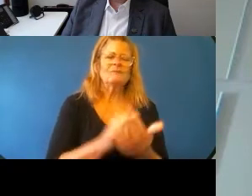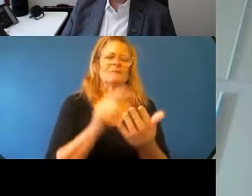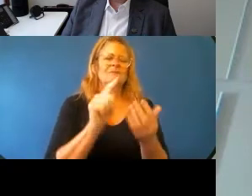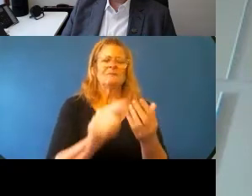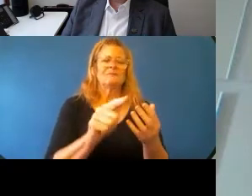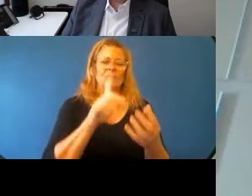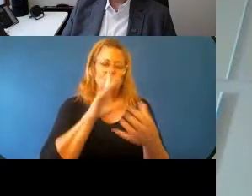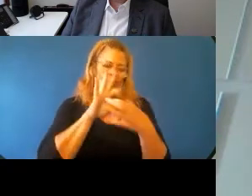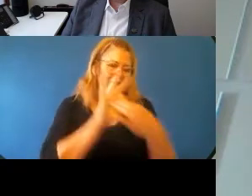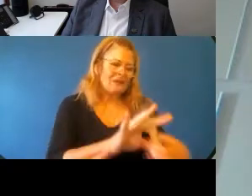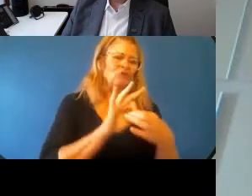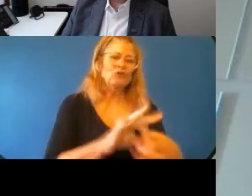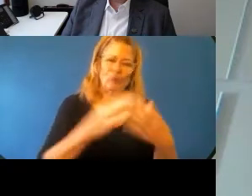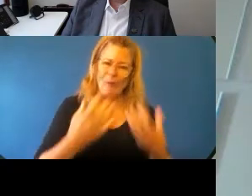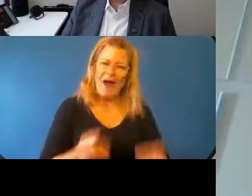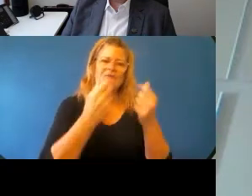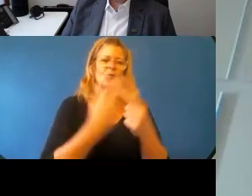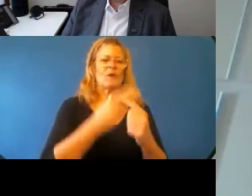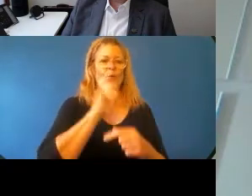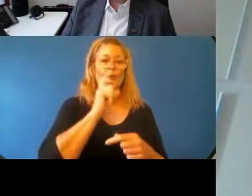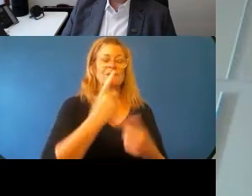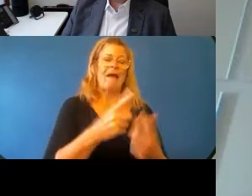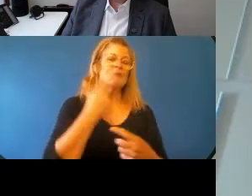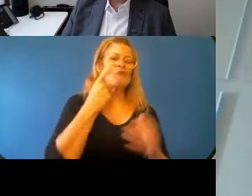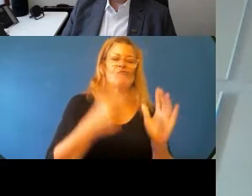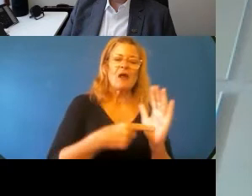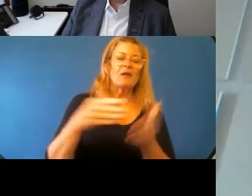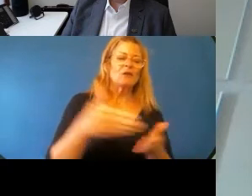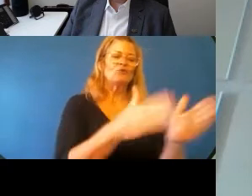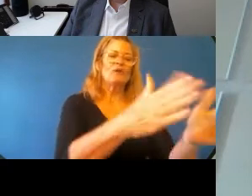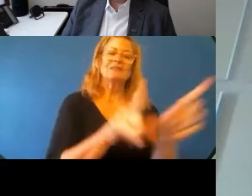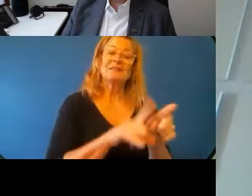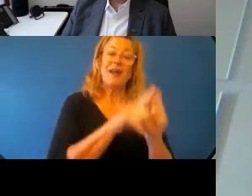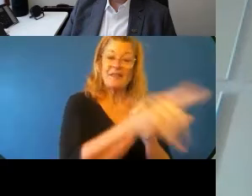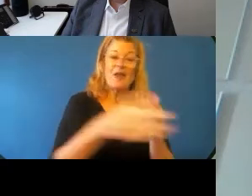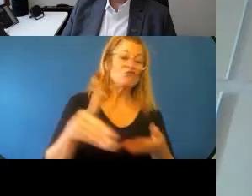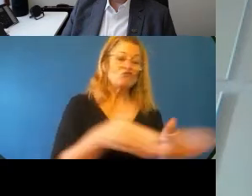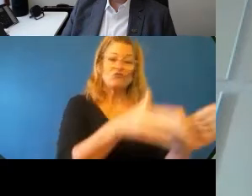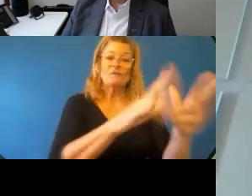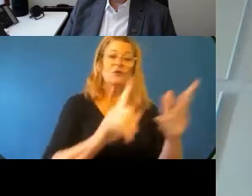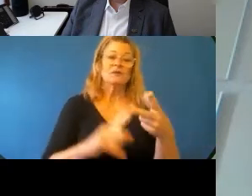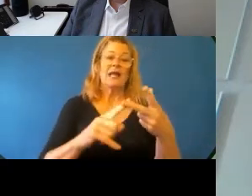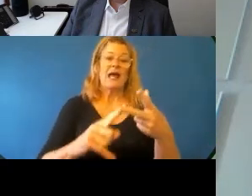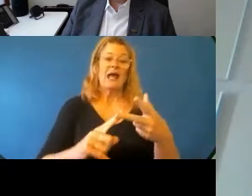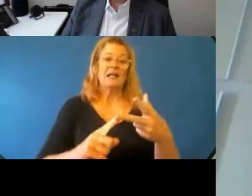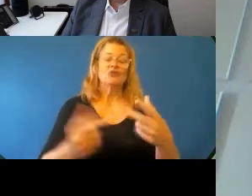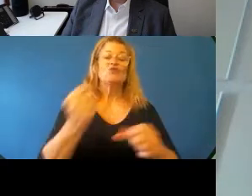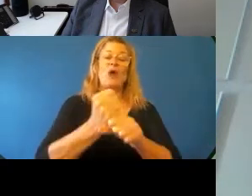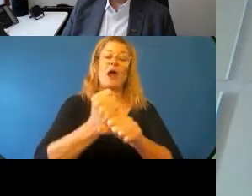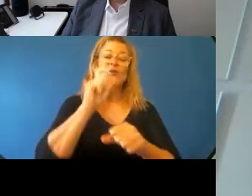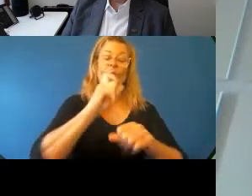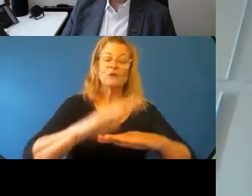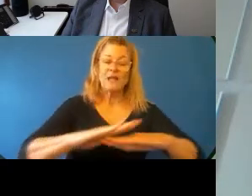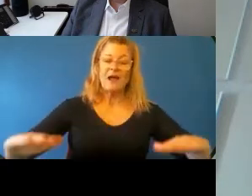have a relationship with. And recognising rivers in that way, rivers and groundwater aquifers and all water